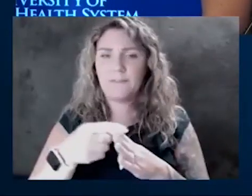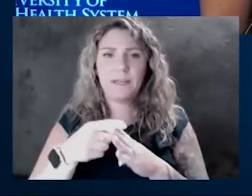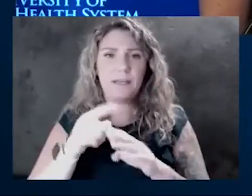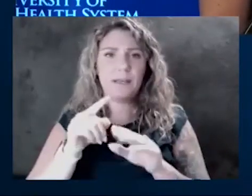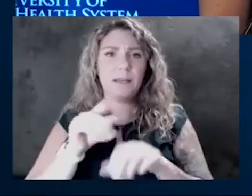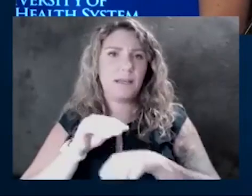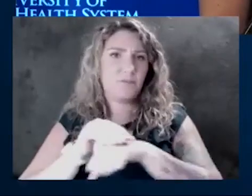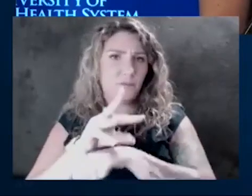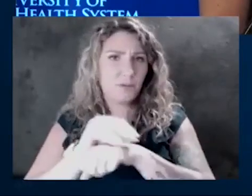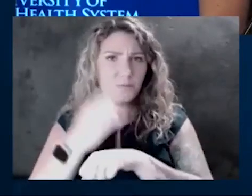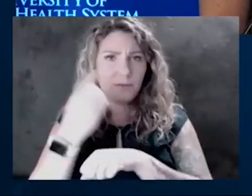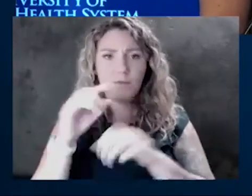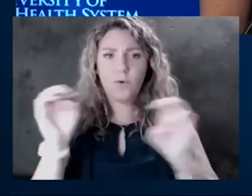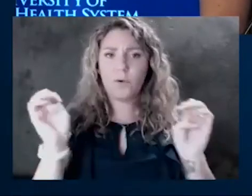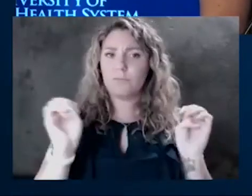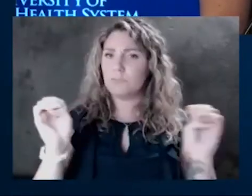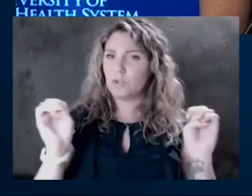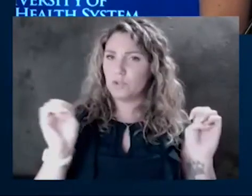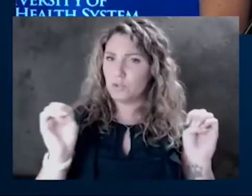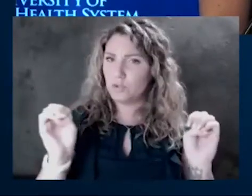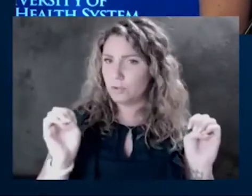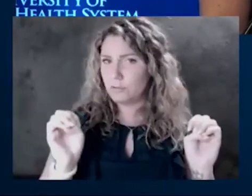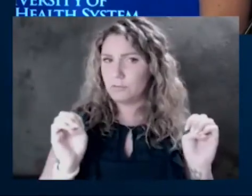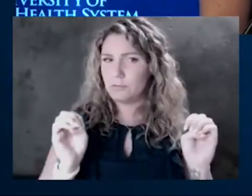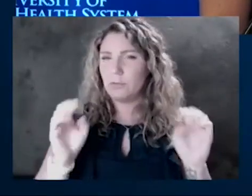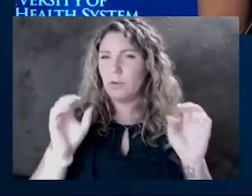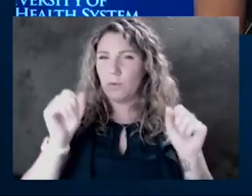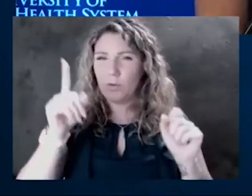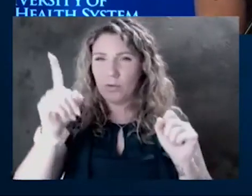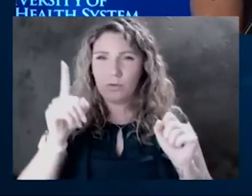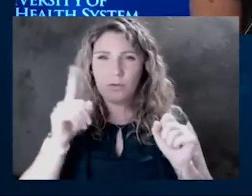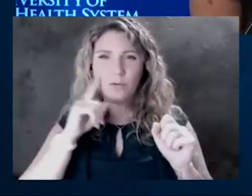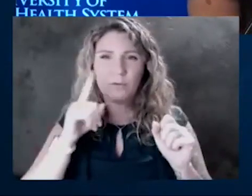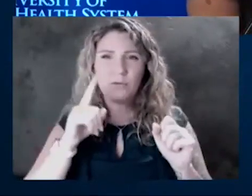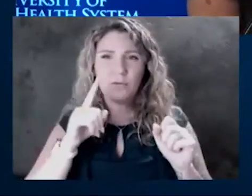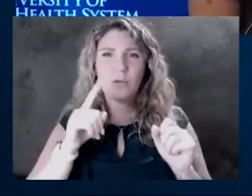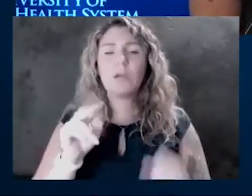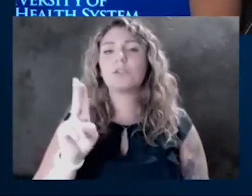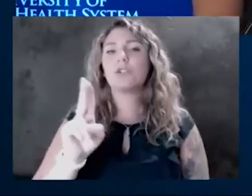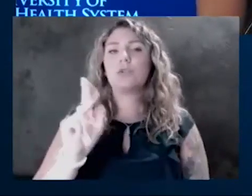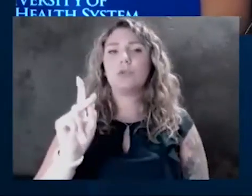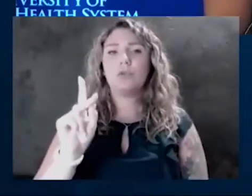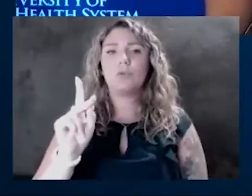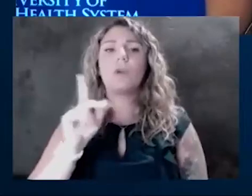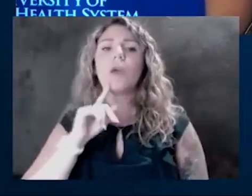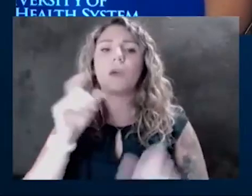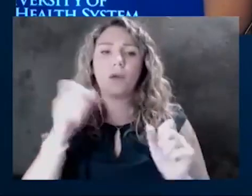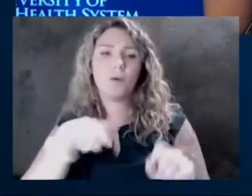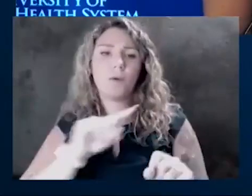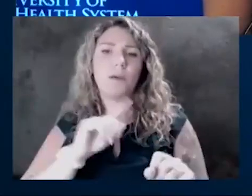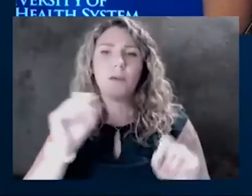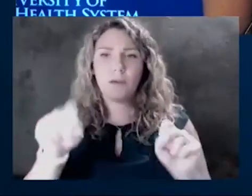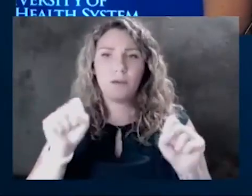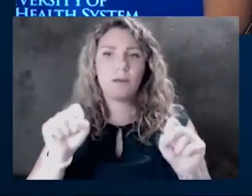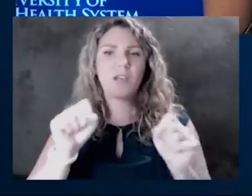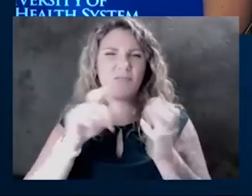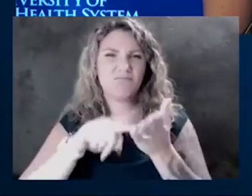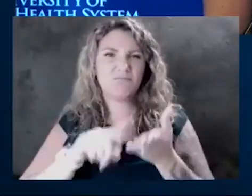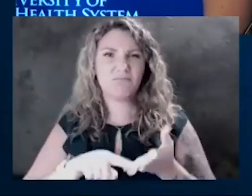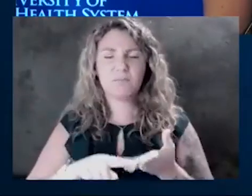Yeah. Okay. Look into that. It looks like a UK group, so we can certainly look into that. Okay. Nancy, we'll get back to you on that.